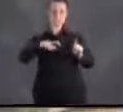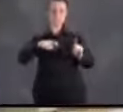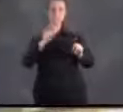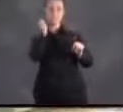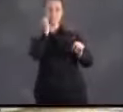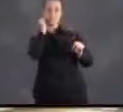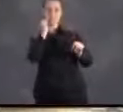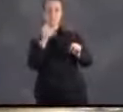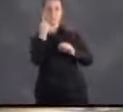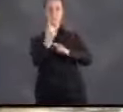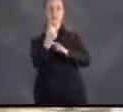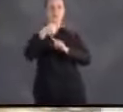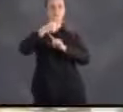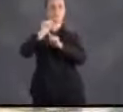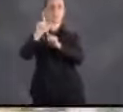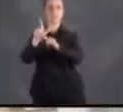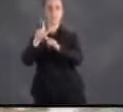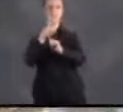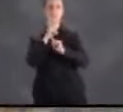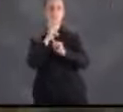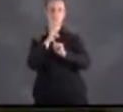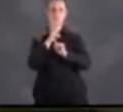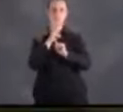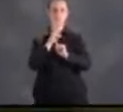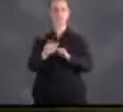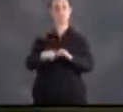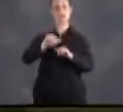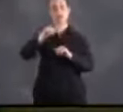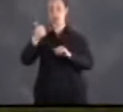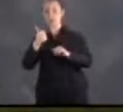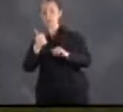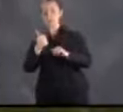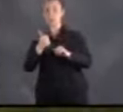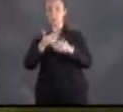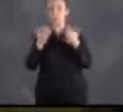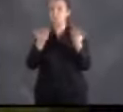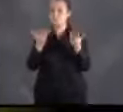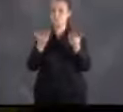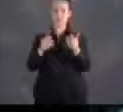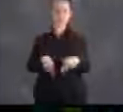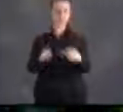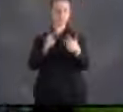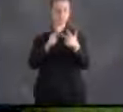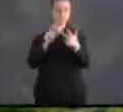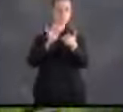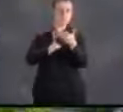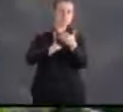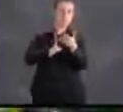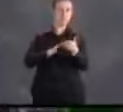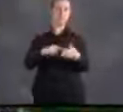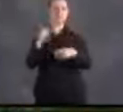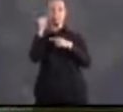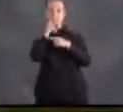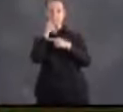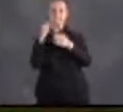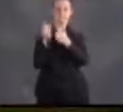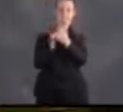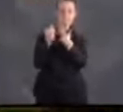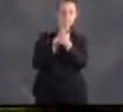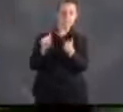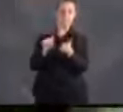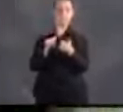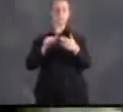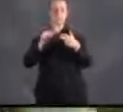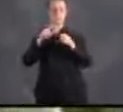person per day. Beyond food and water, several other items should be in your kit, including medications, toiletries,